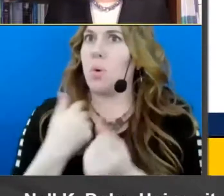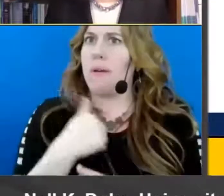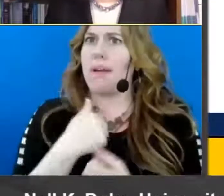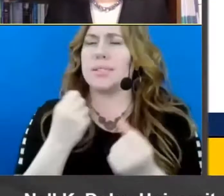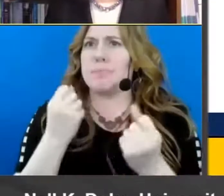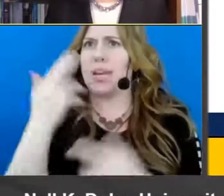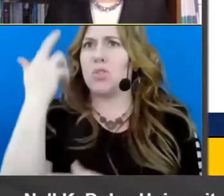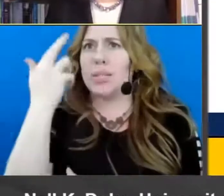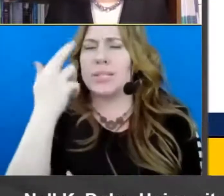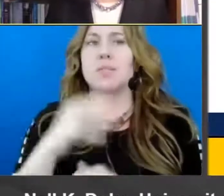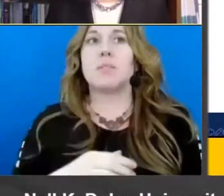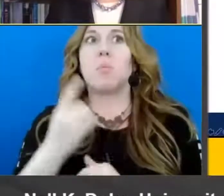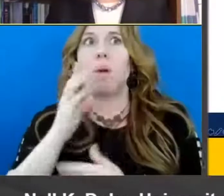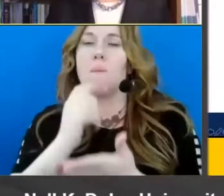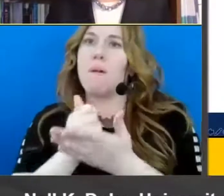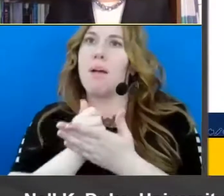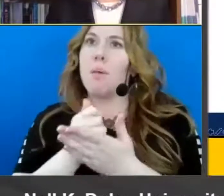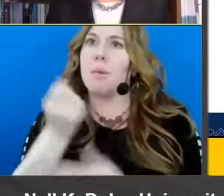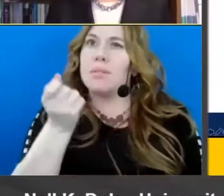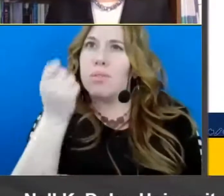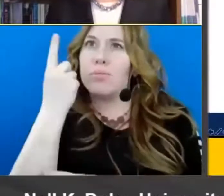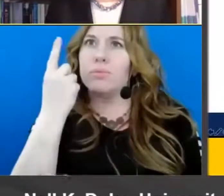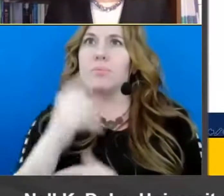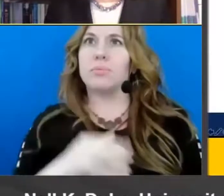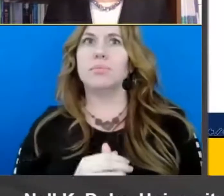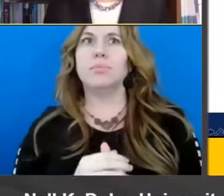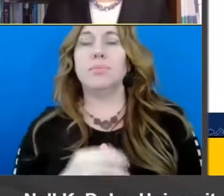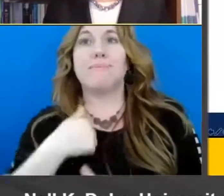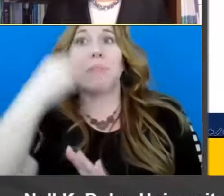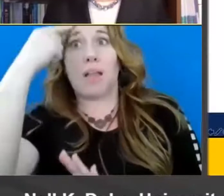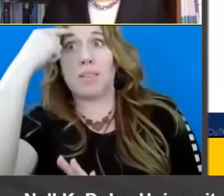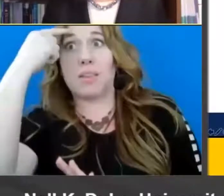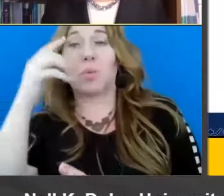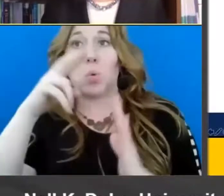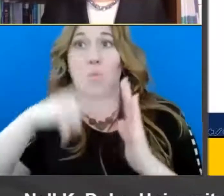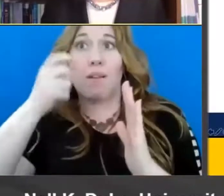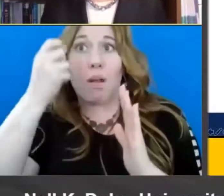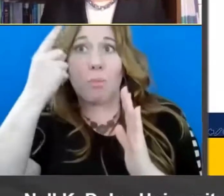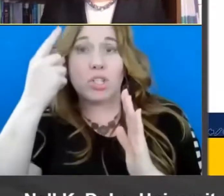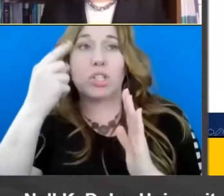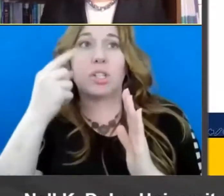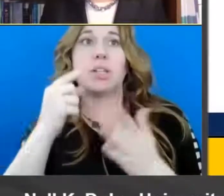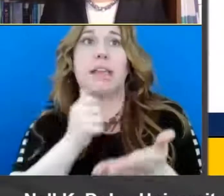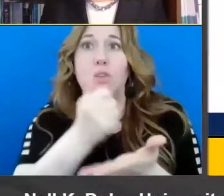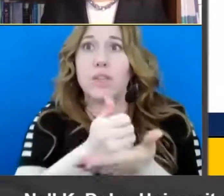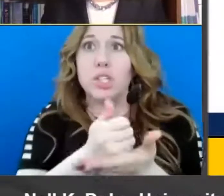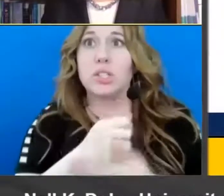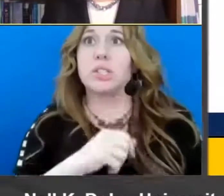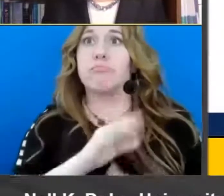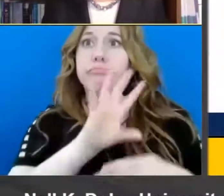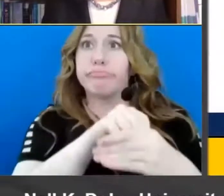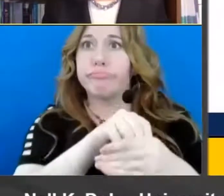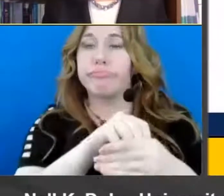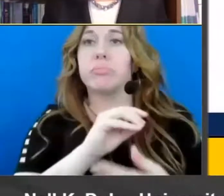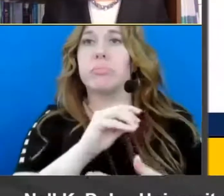but one is it would help us understand um i think uh reading comprehension interventions and approaches uh some of which i'll share shortly